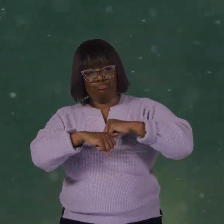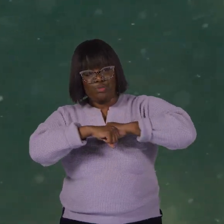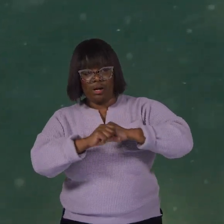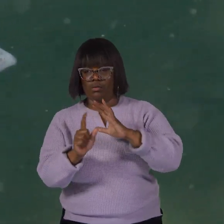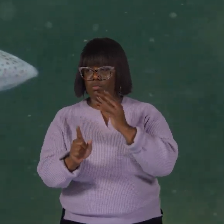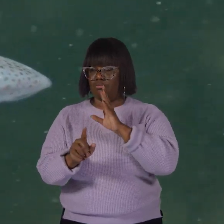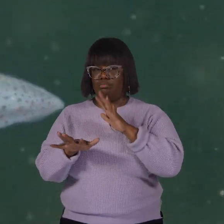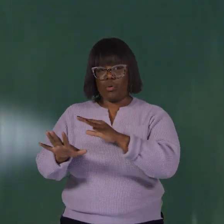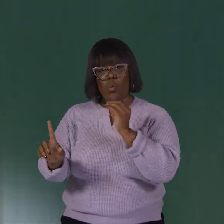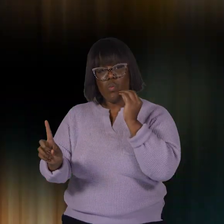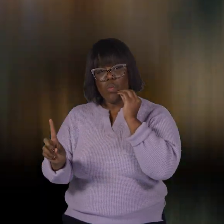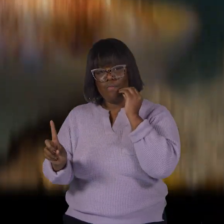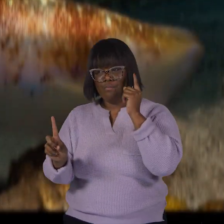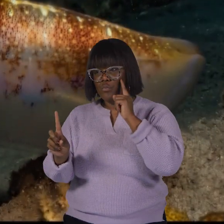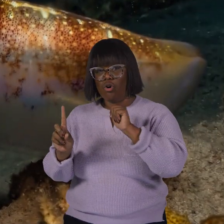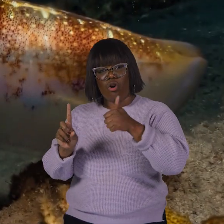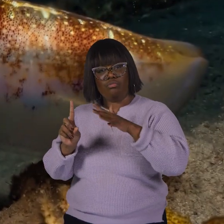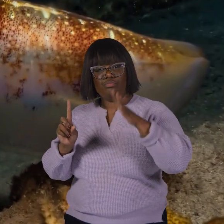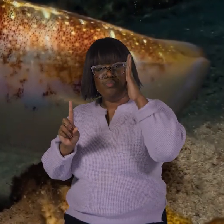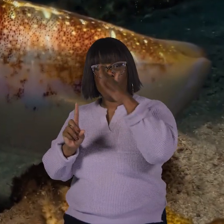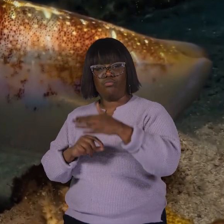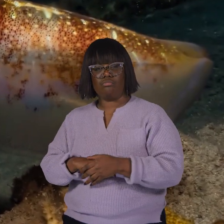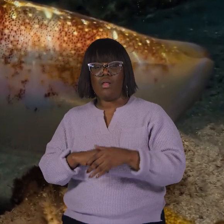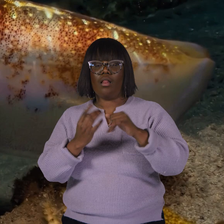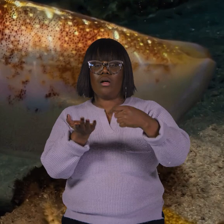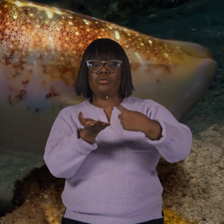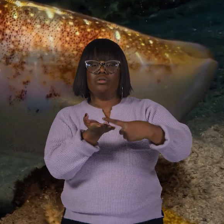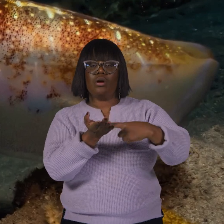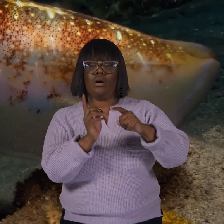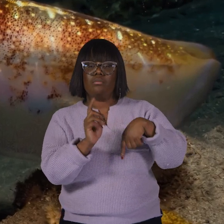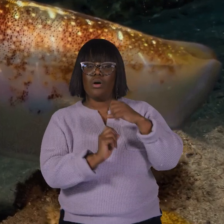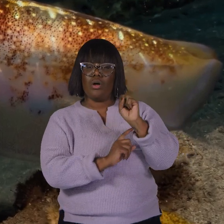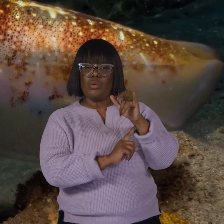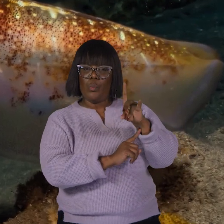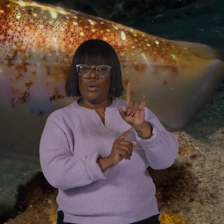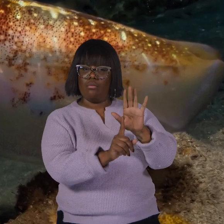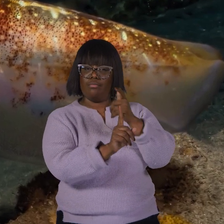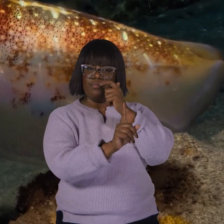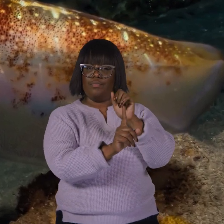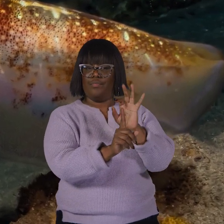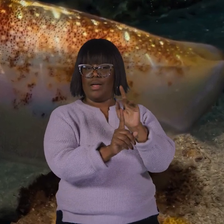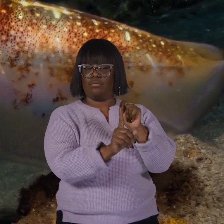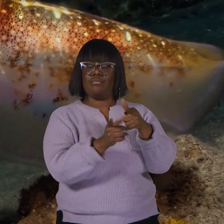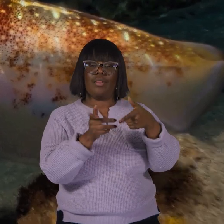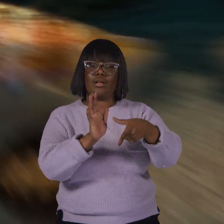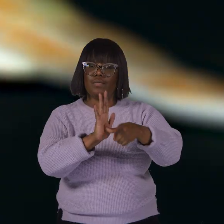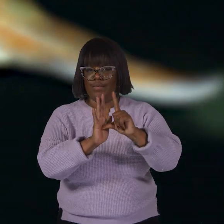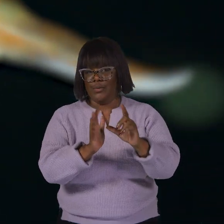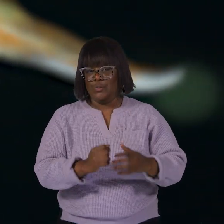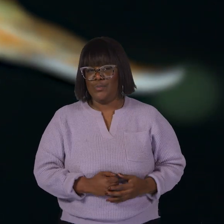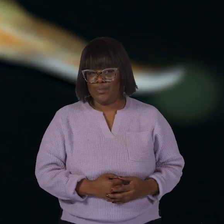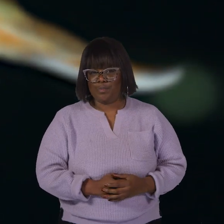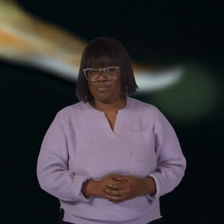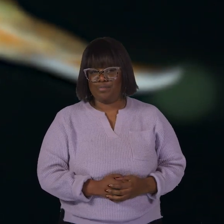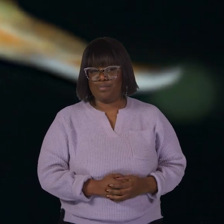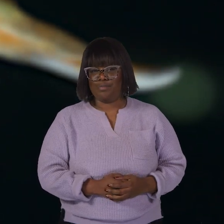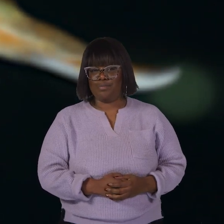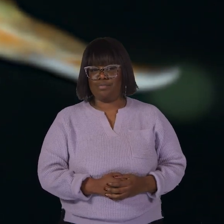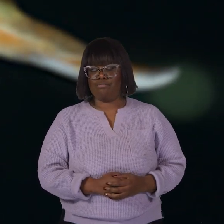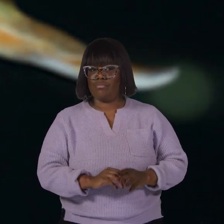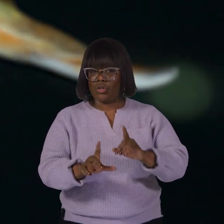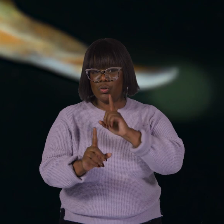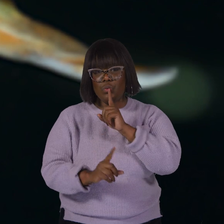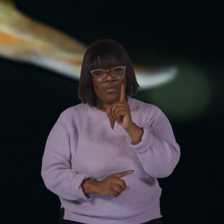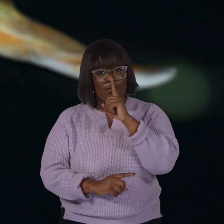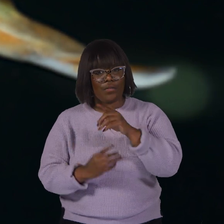home for the future. Talk about some stupendous squid facts. Let's review. True or false?